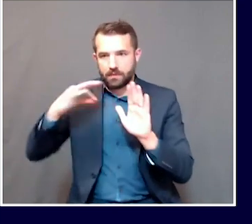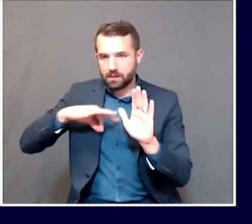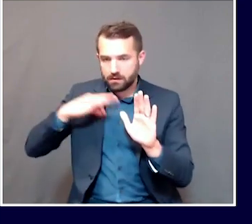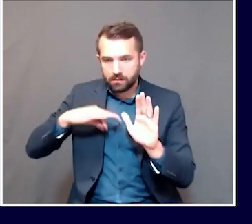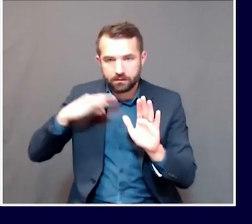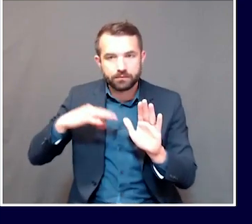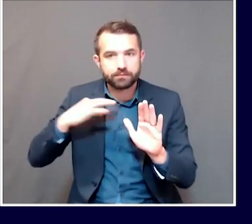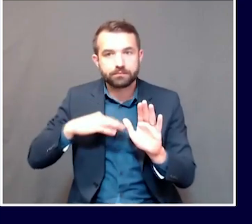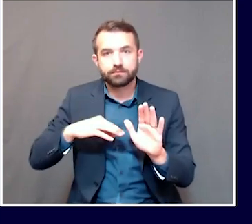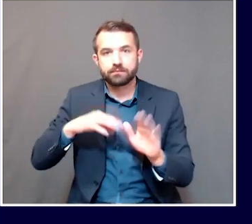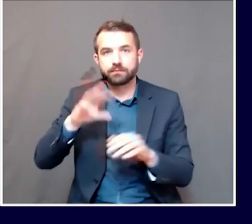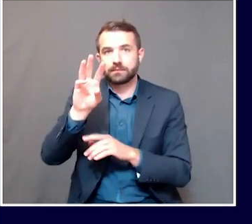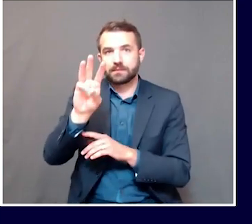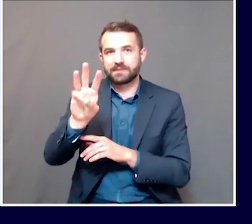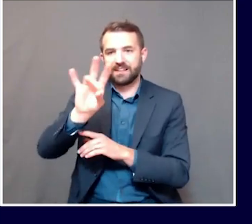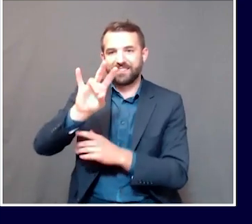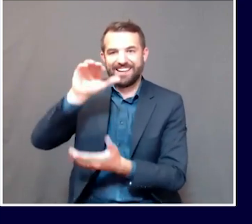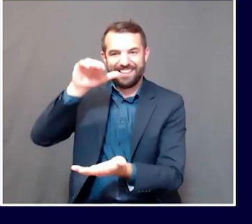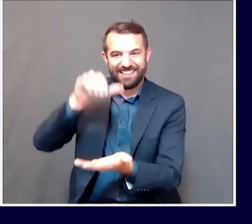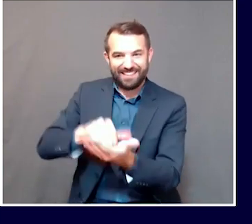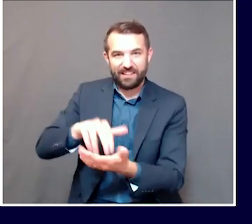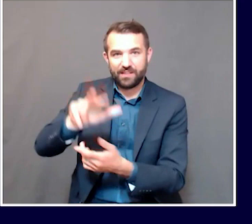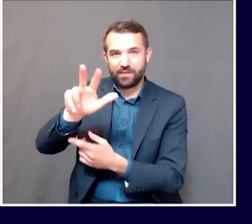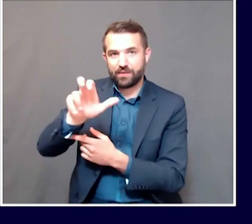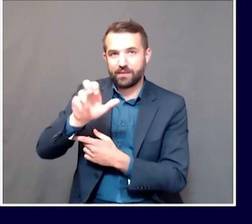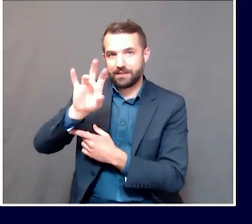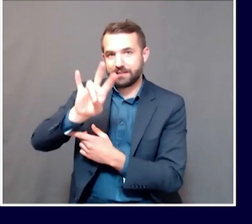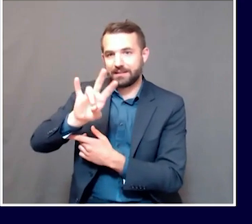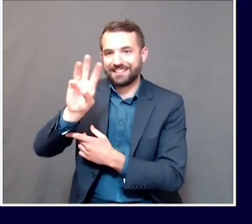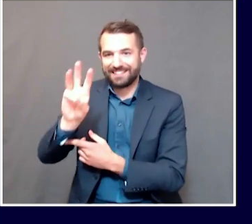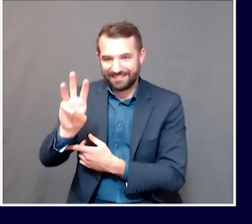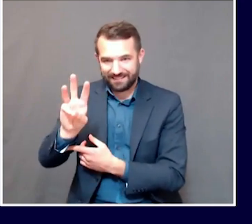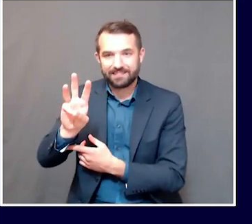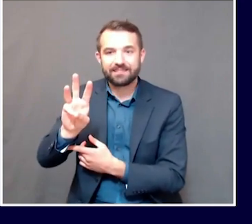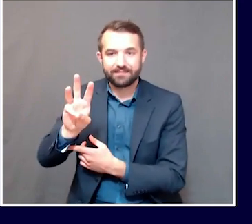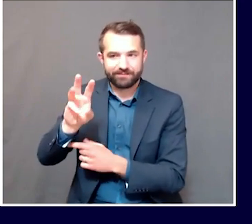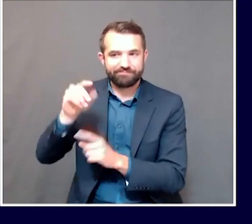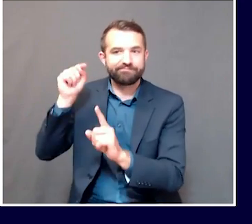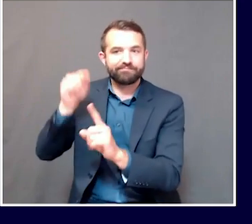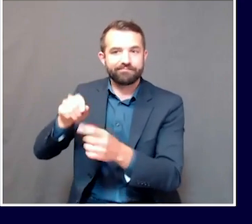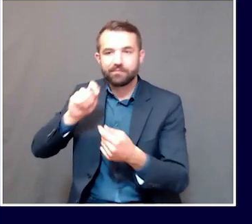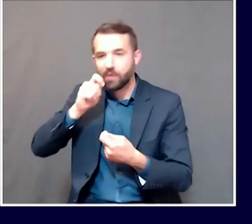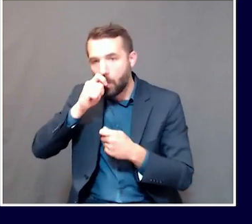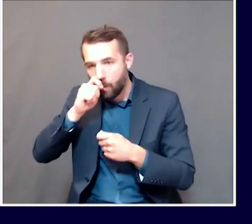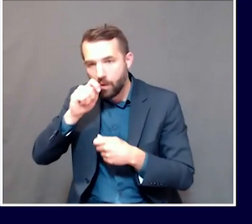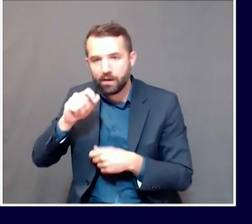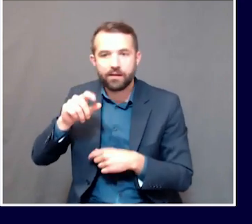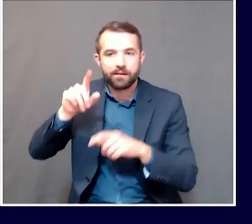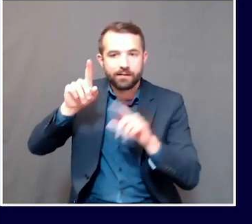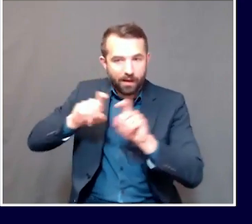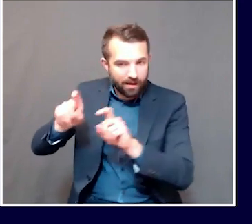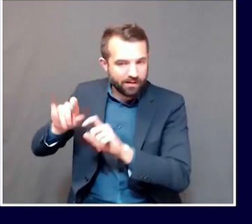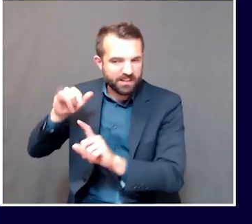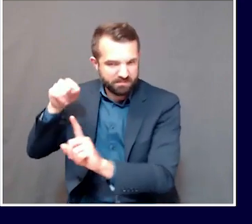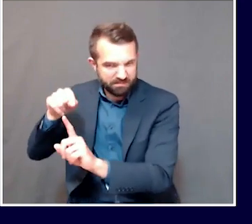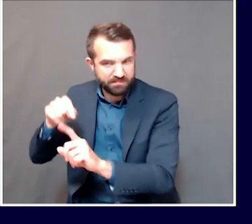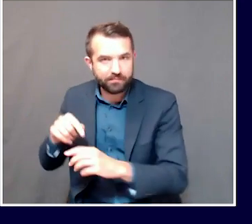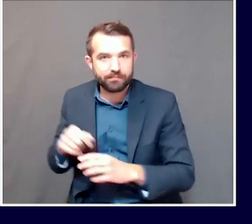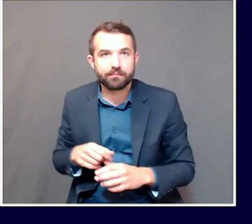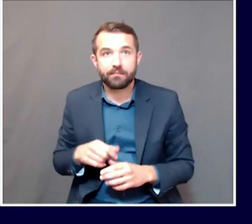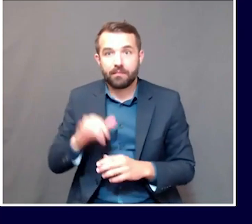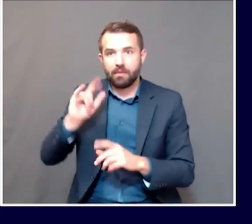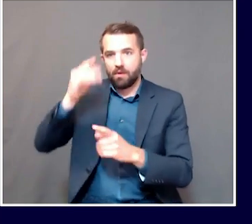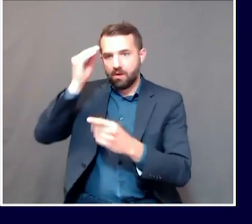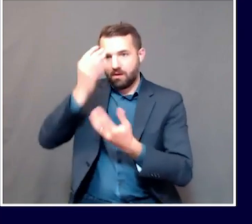67,376 have been the PCR test that tells us where we are in the